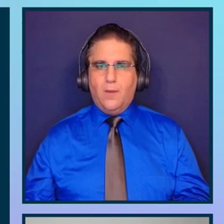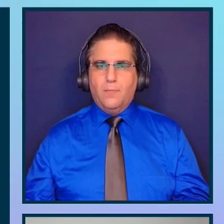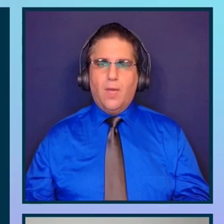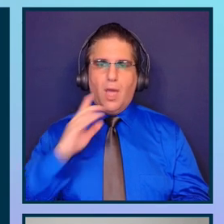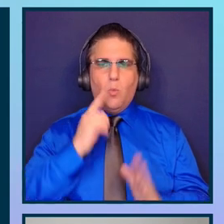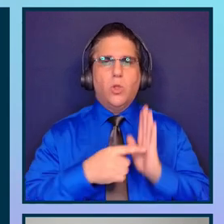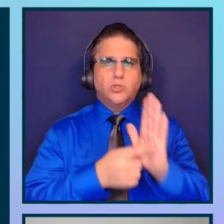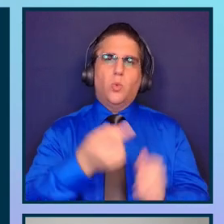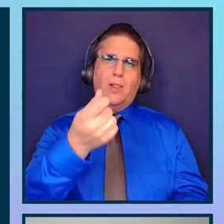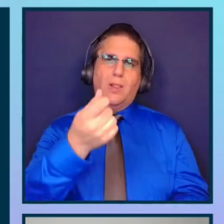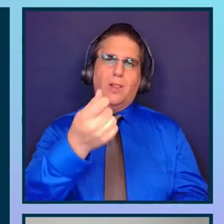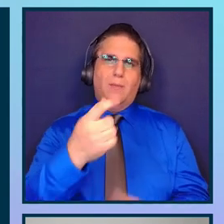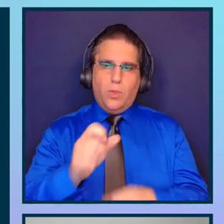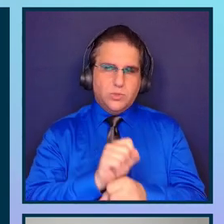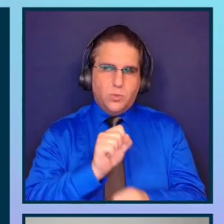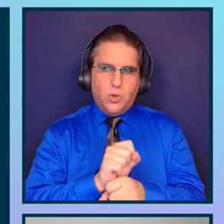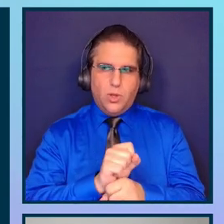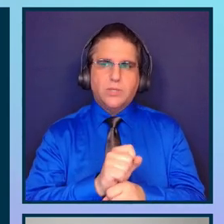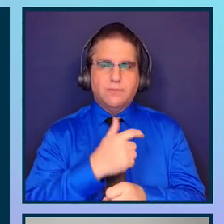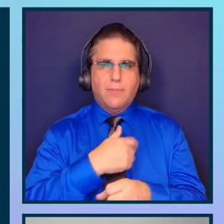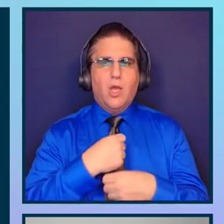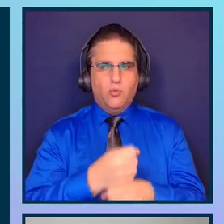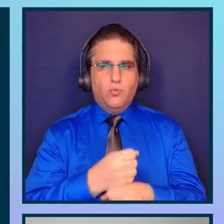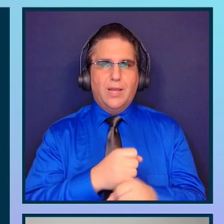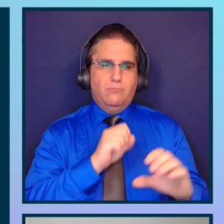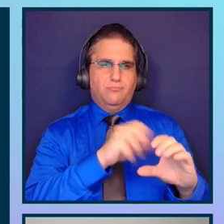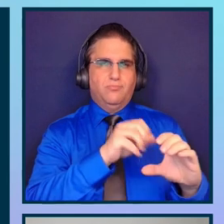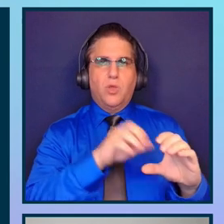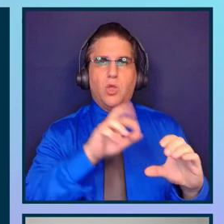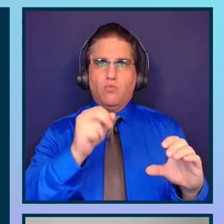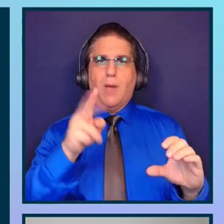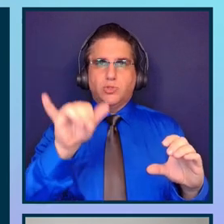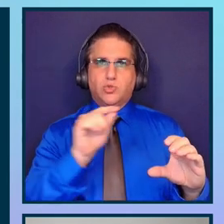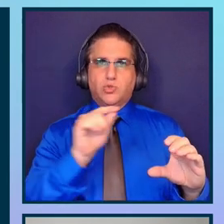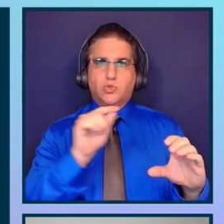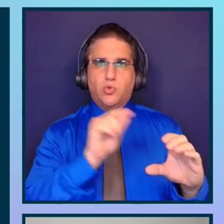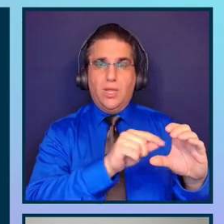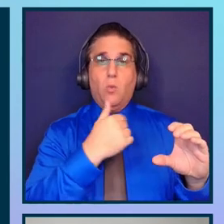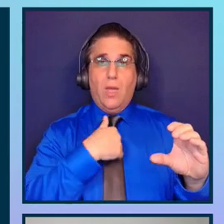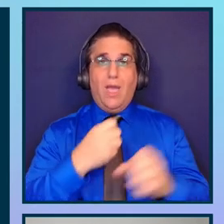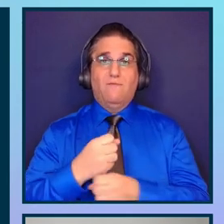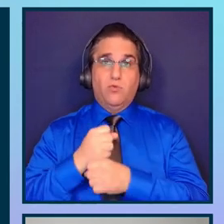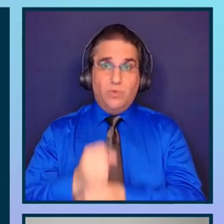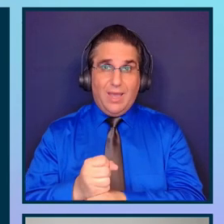I've created a repository where I've created